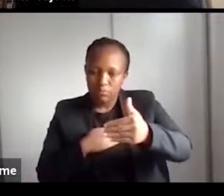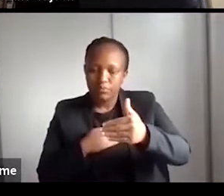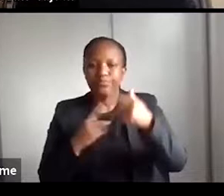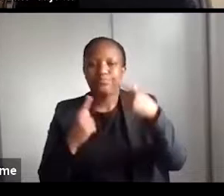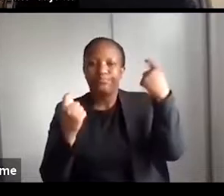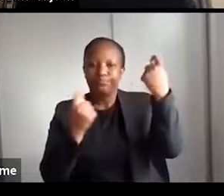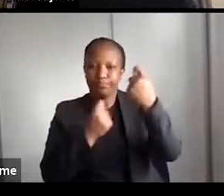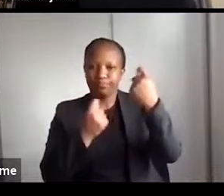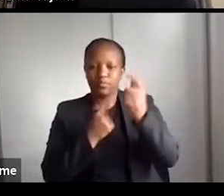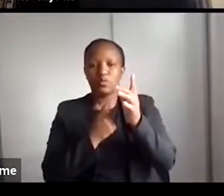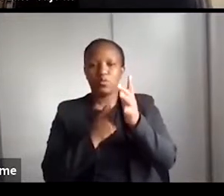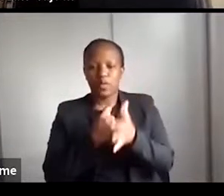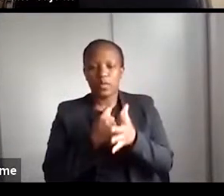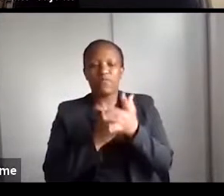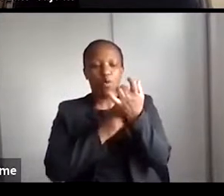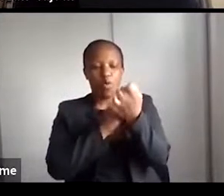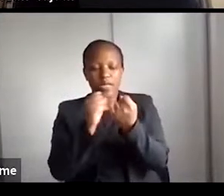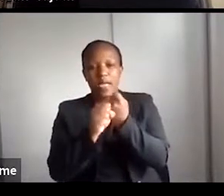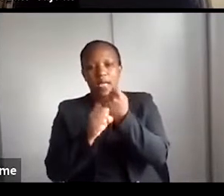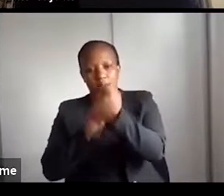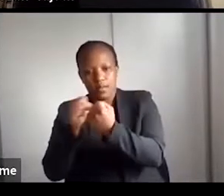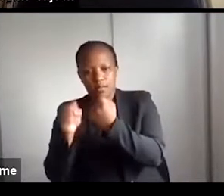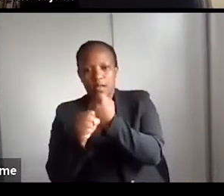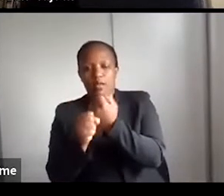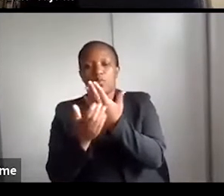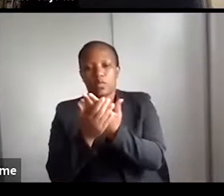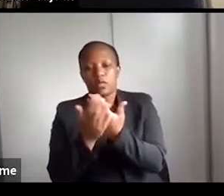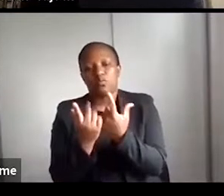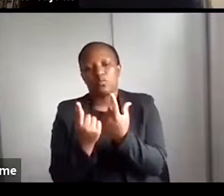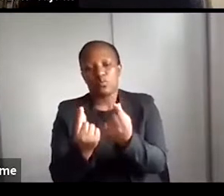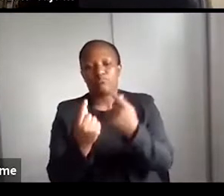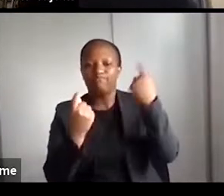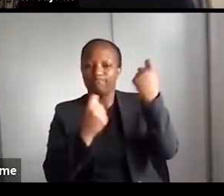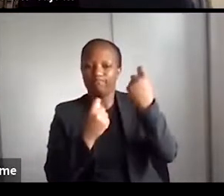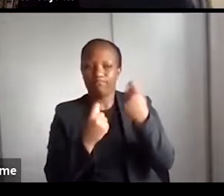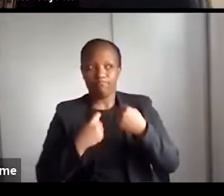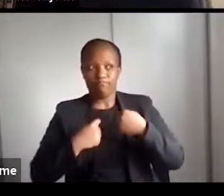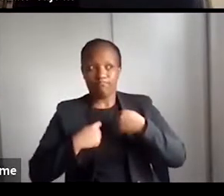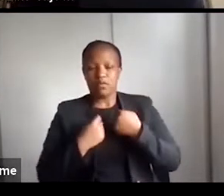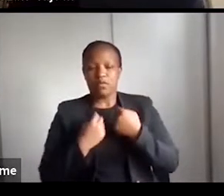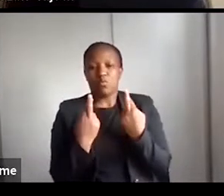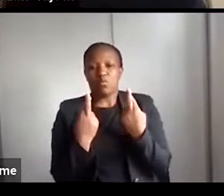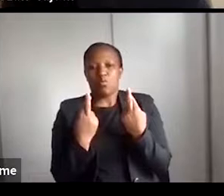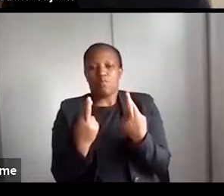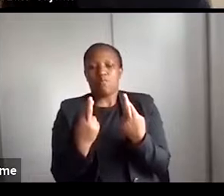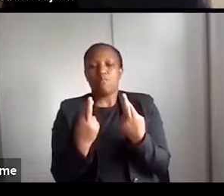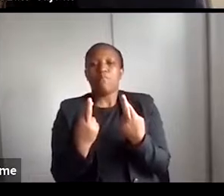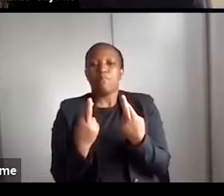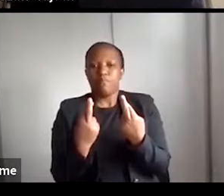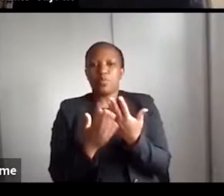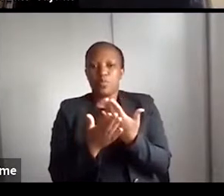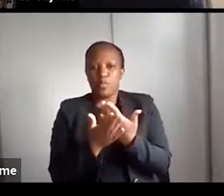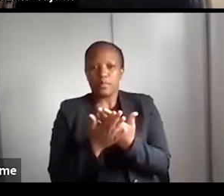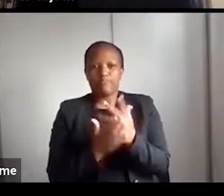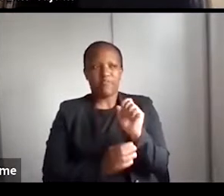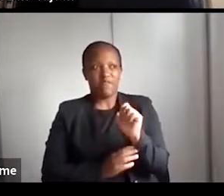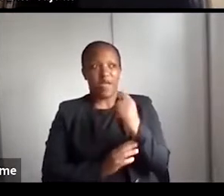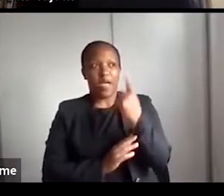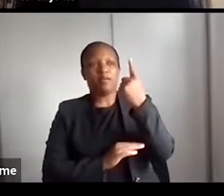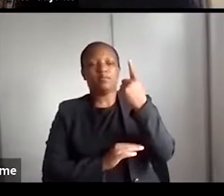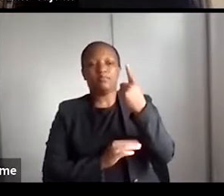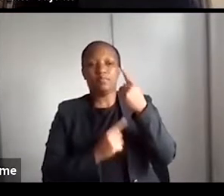on an annual basis, you know, my hope is that we have a productive first event